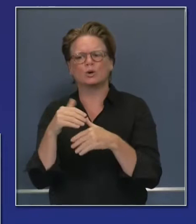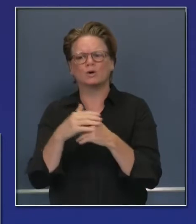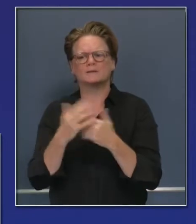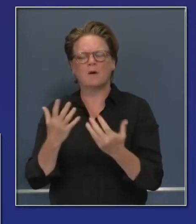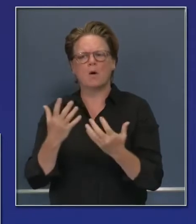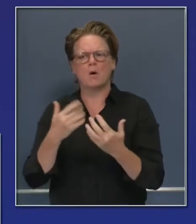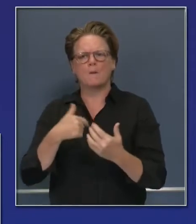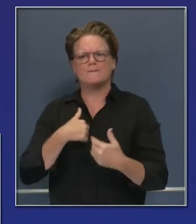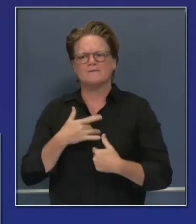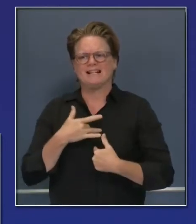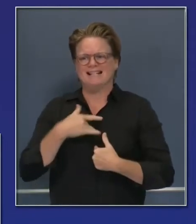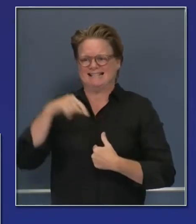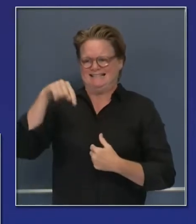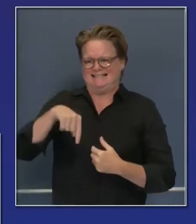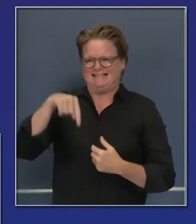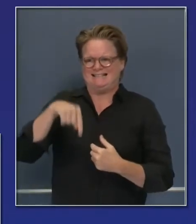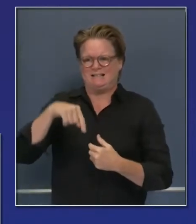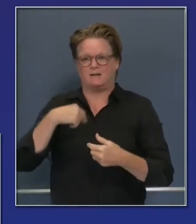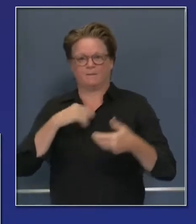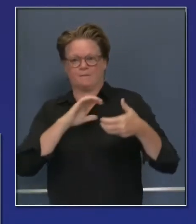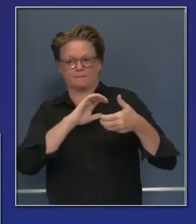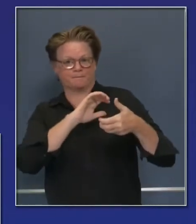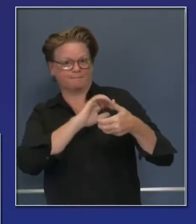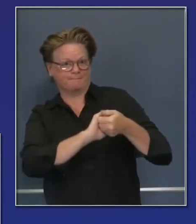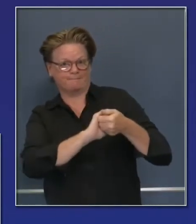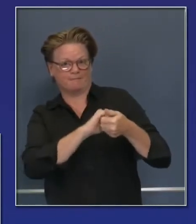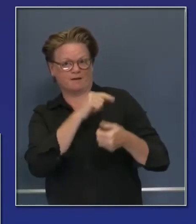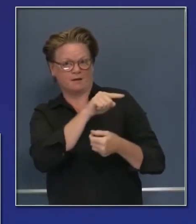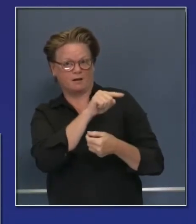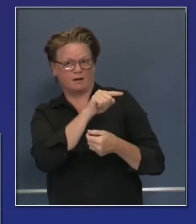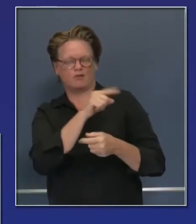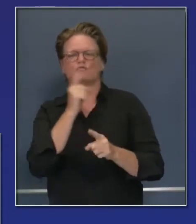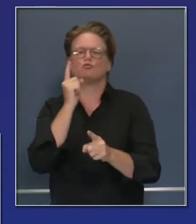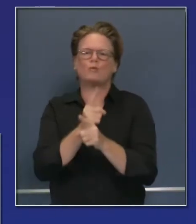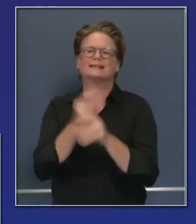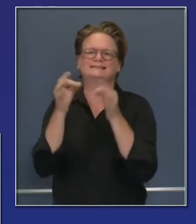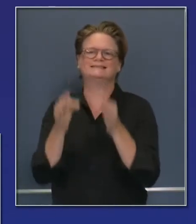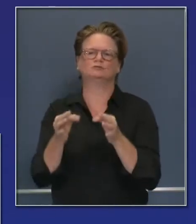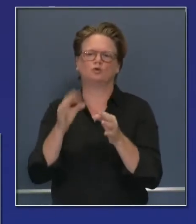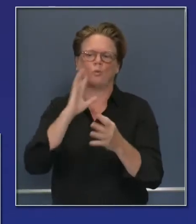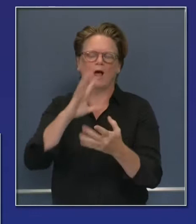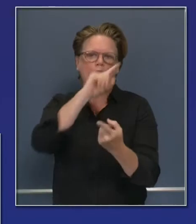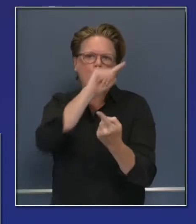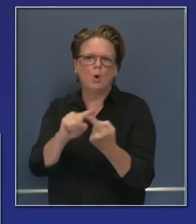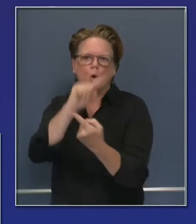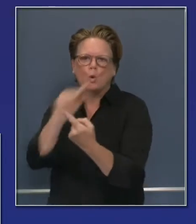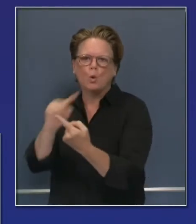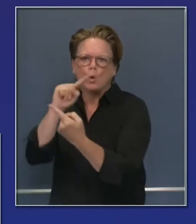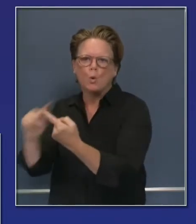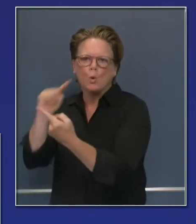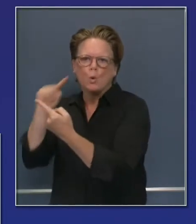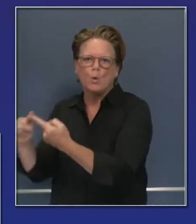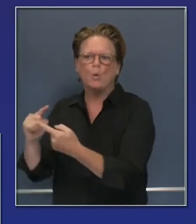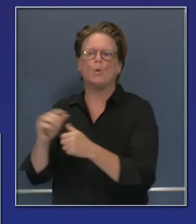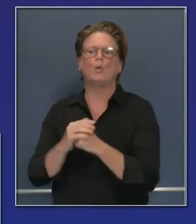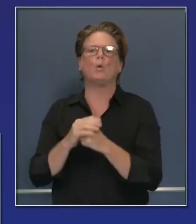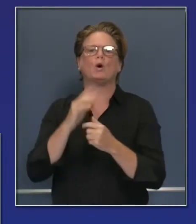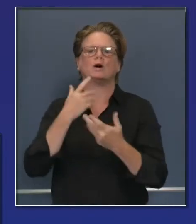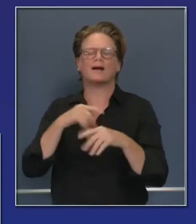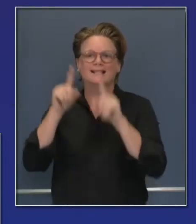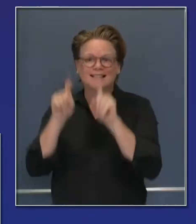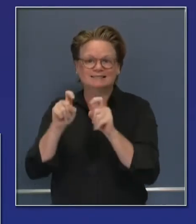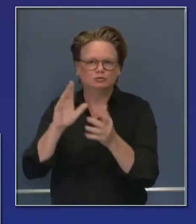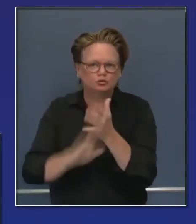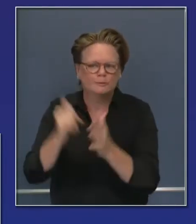California can with the scale of our purchasing power and the need to test more people in this state than any other state in